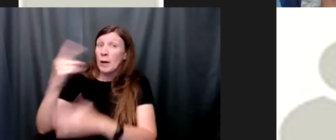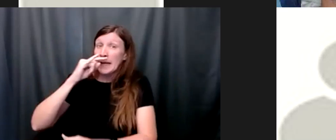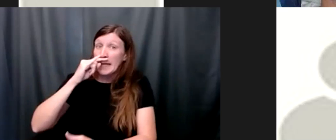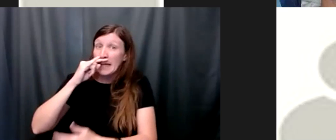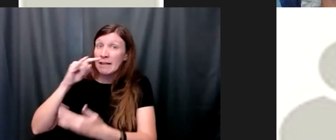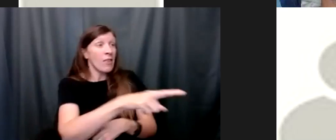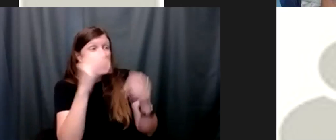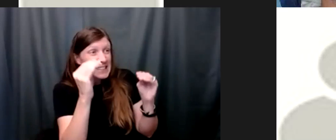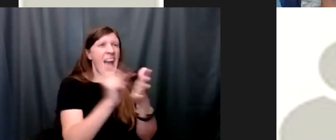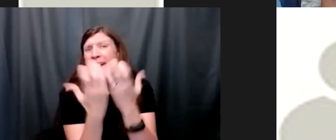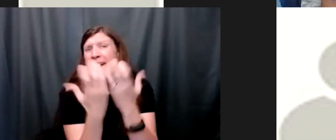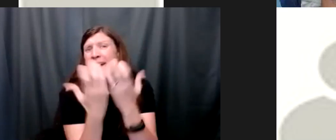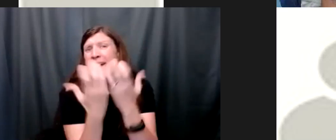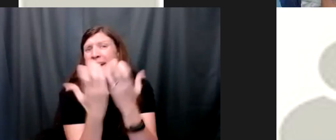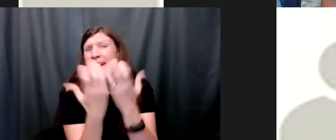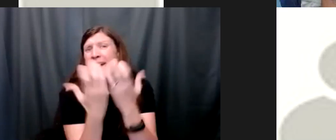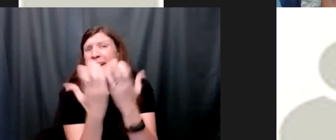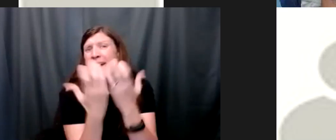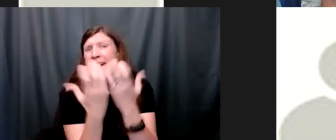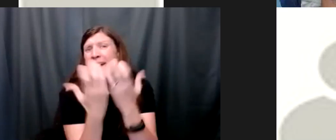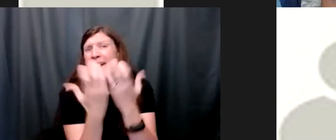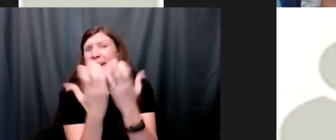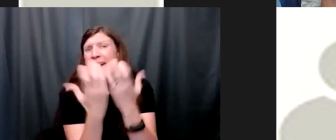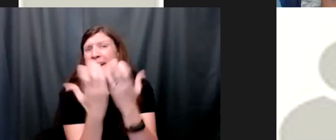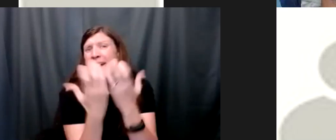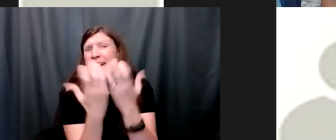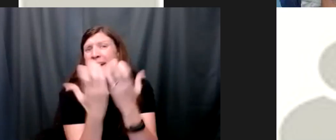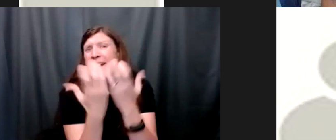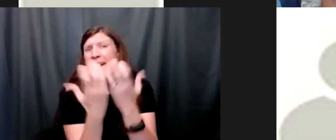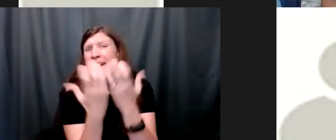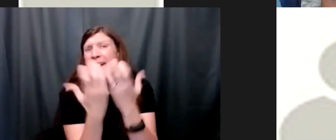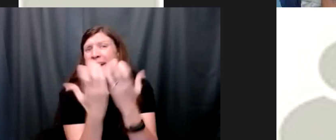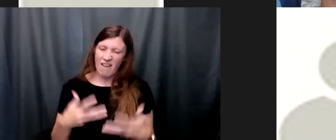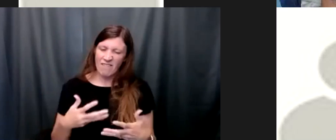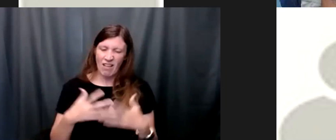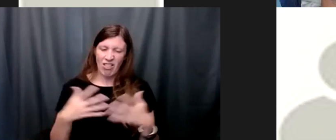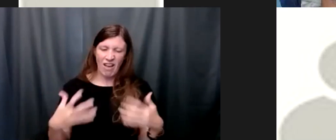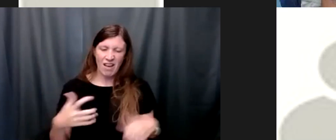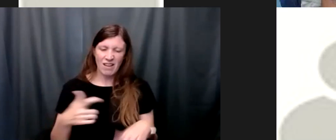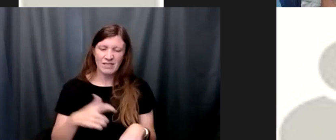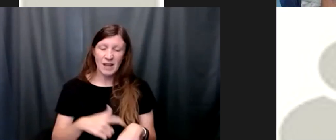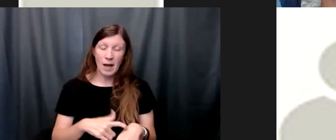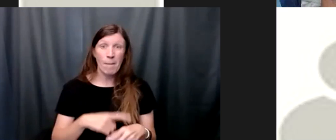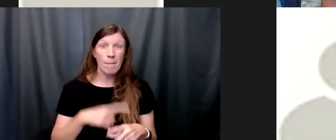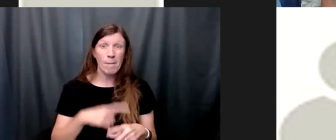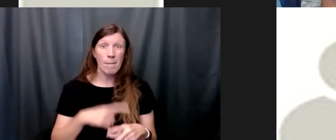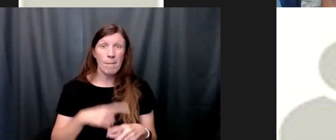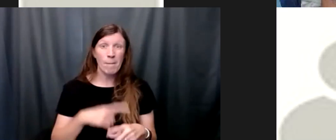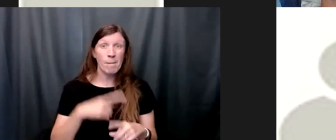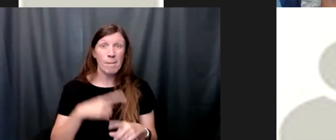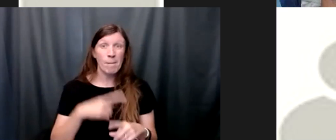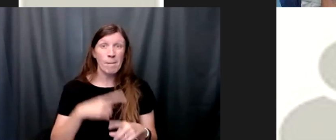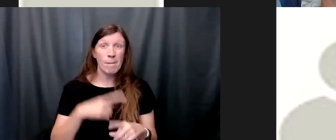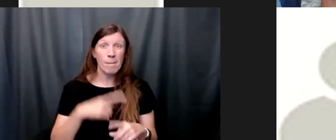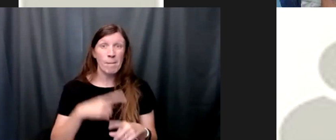her driver's license it's amazing with all this time i also discovered rest in fact